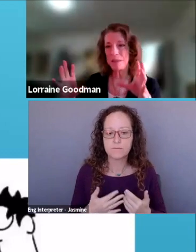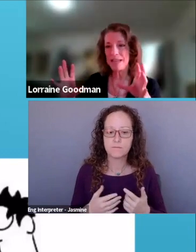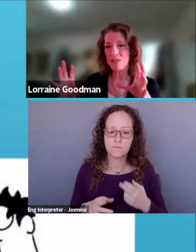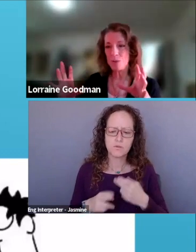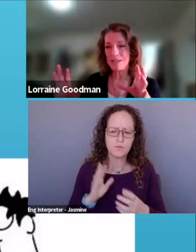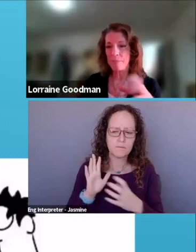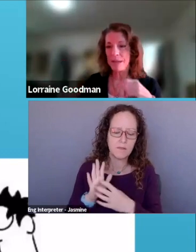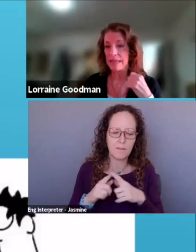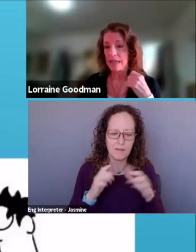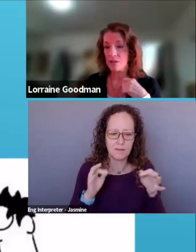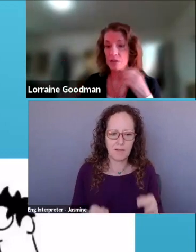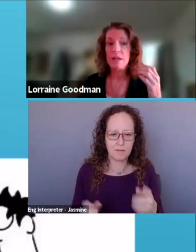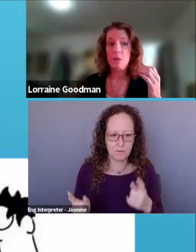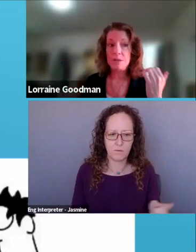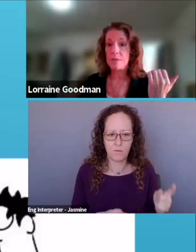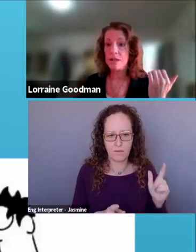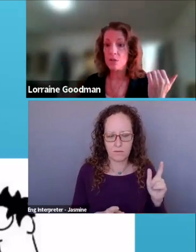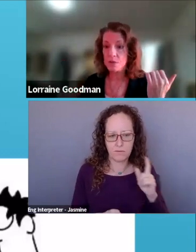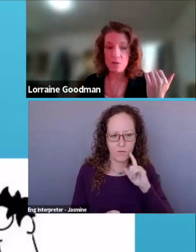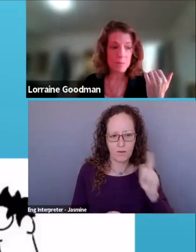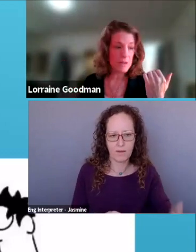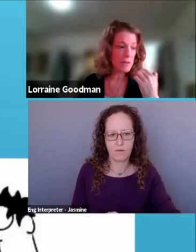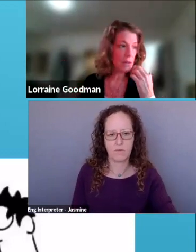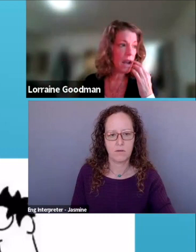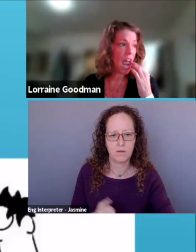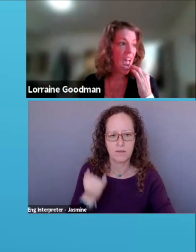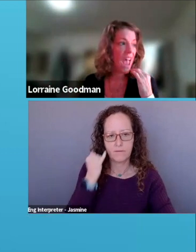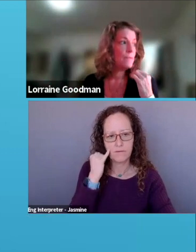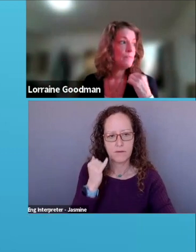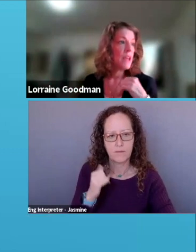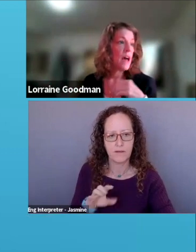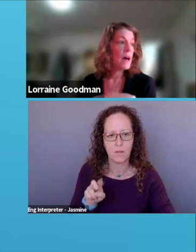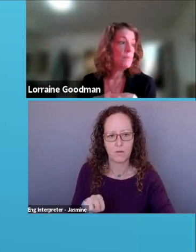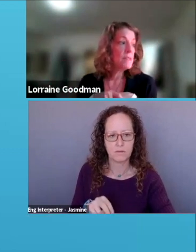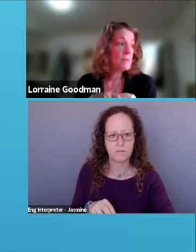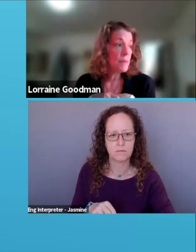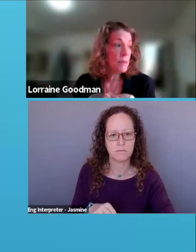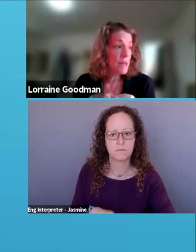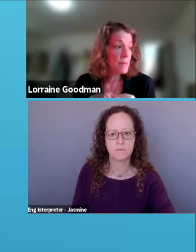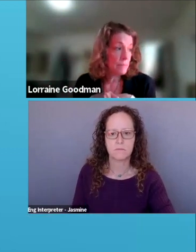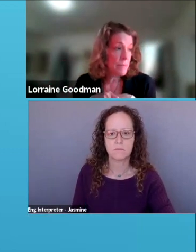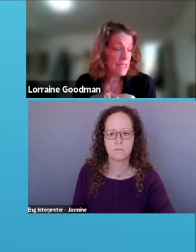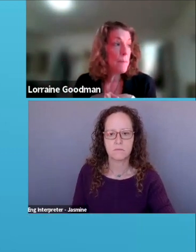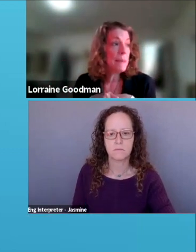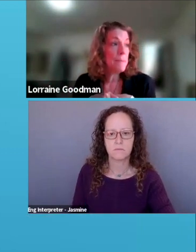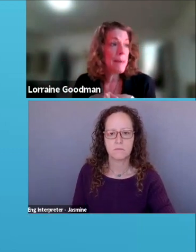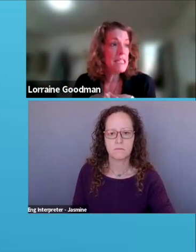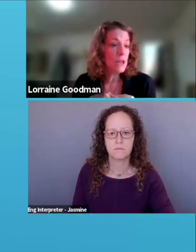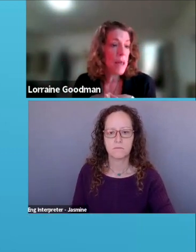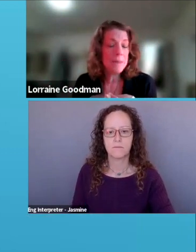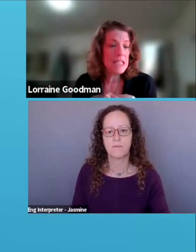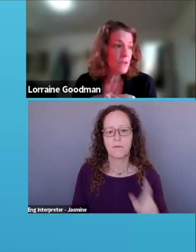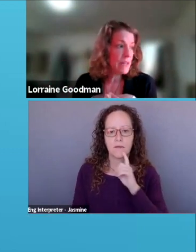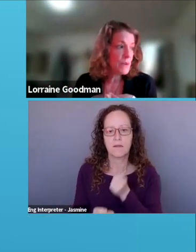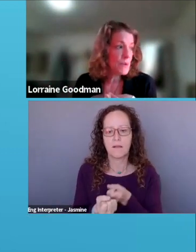but it explains what's happening later when somebody looks at your budget. Um, some supplemental, supplemental